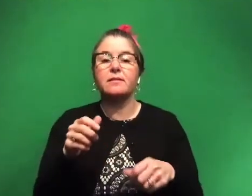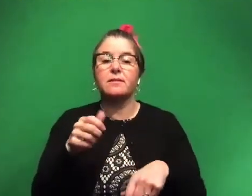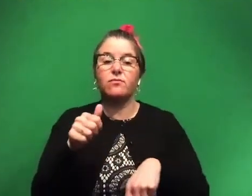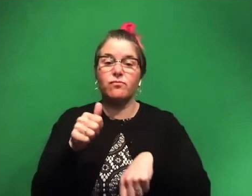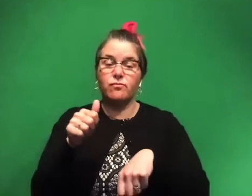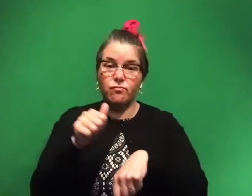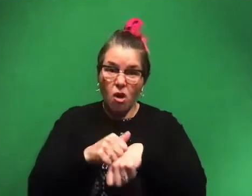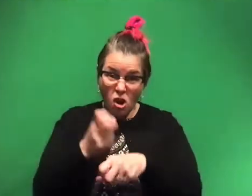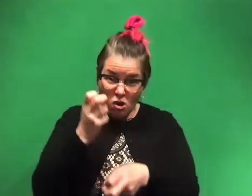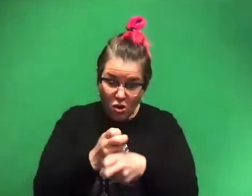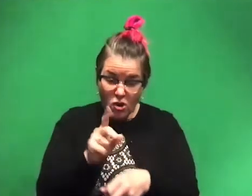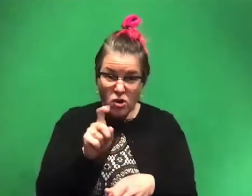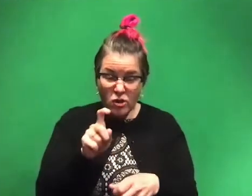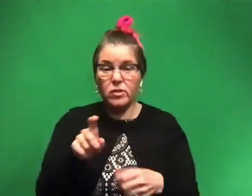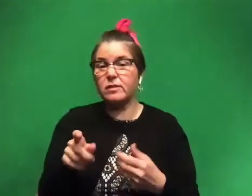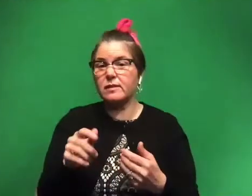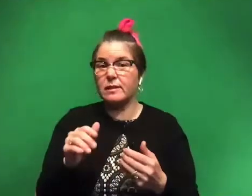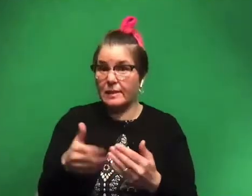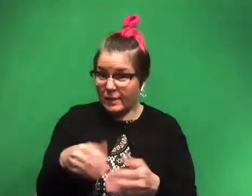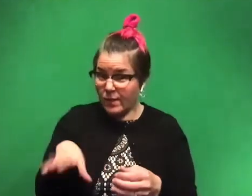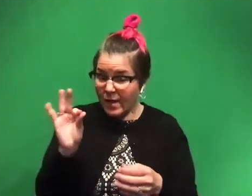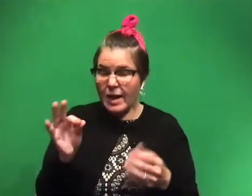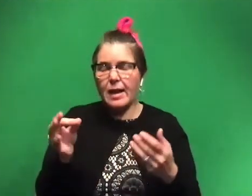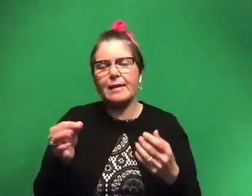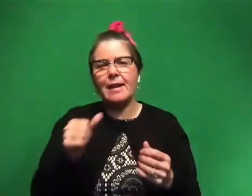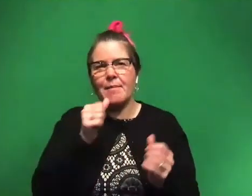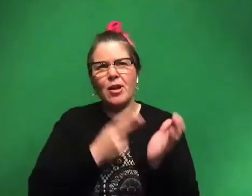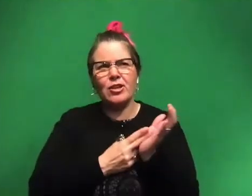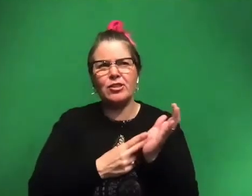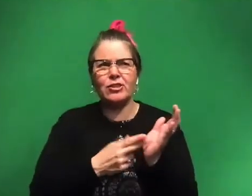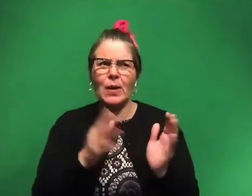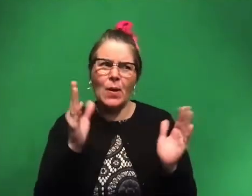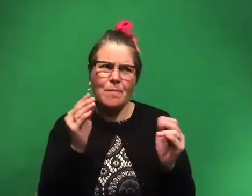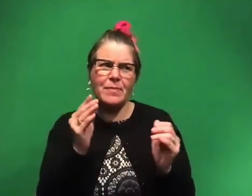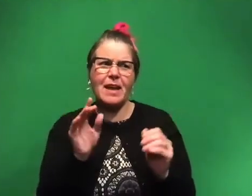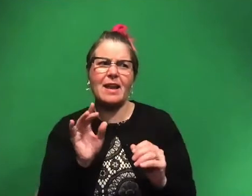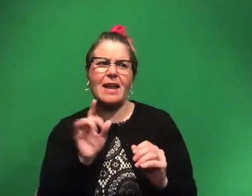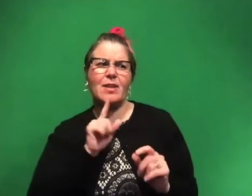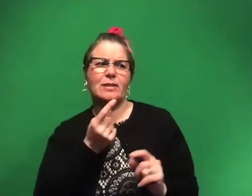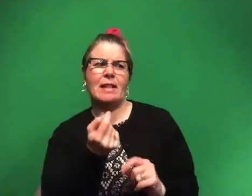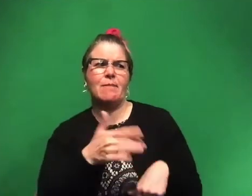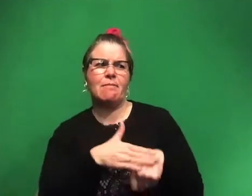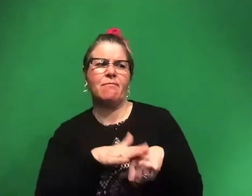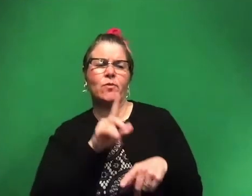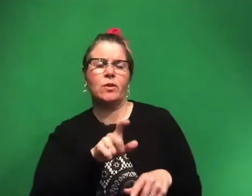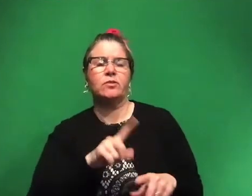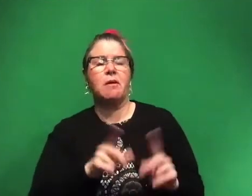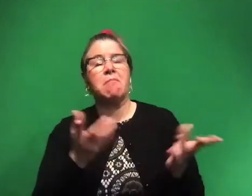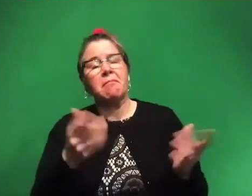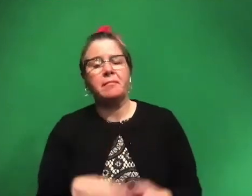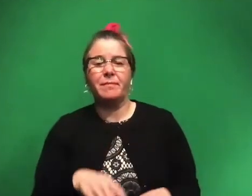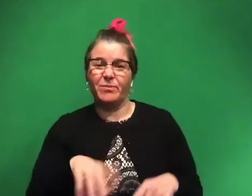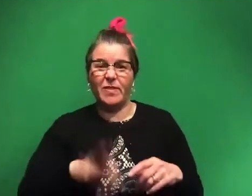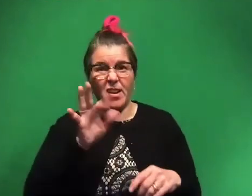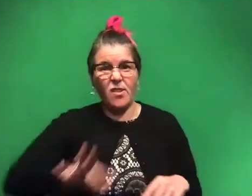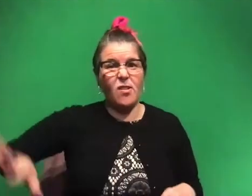easy it is to find the fossils. So I'm not sure how to, I hope that answers a little bit of your question, but yeah, they're found all over